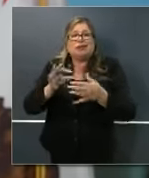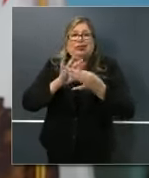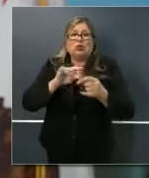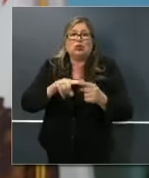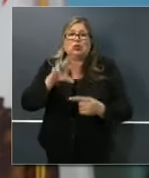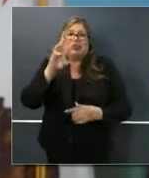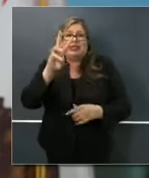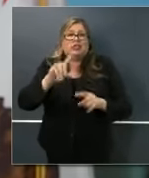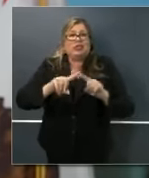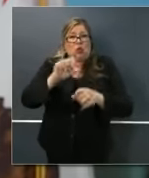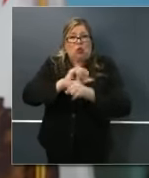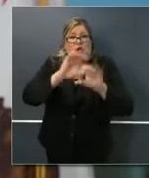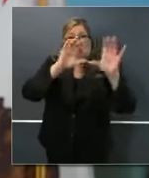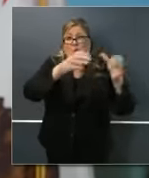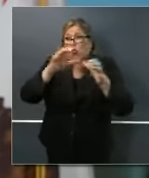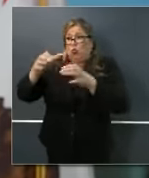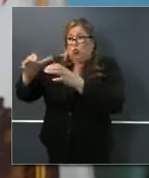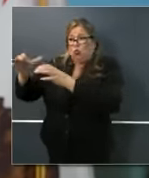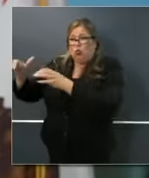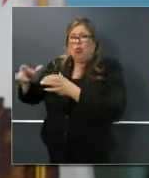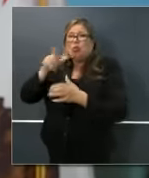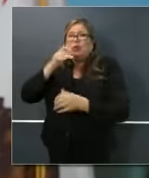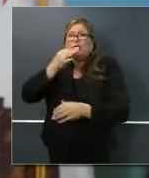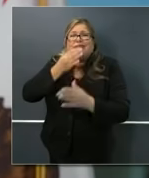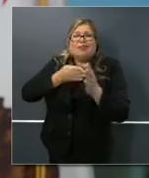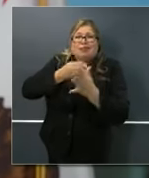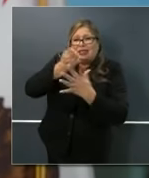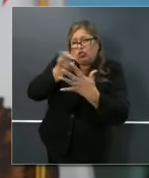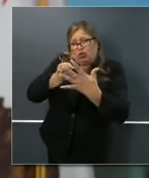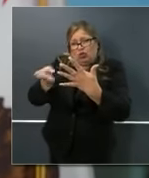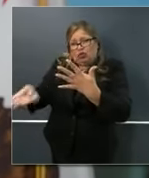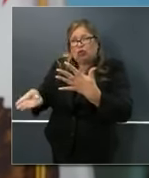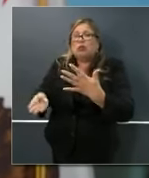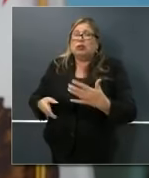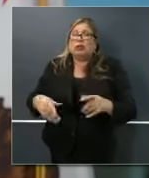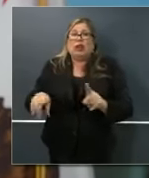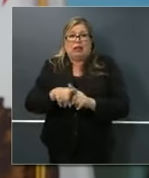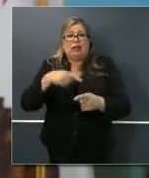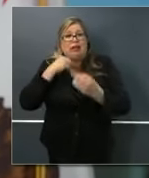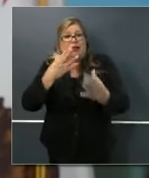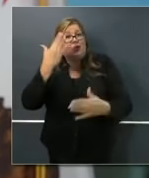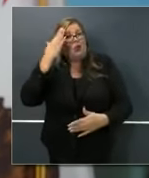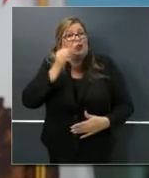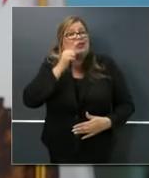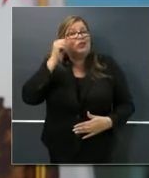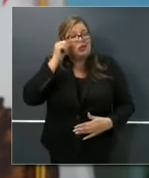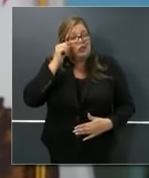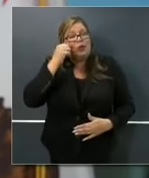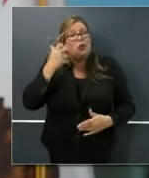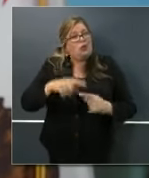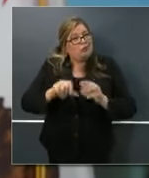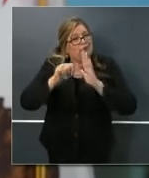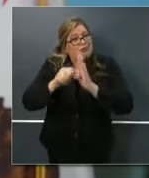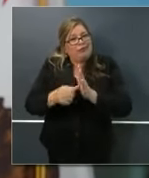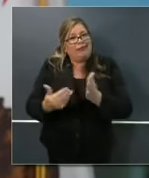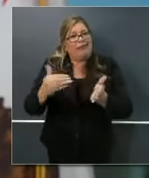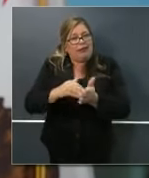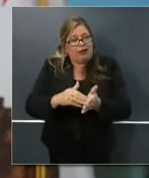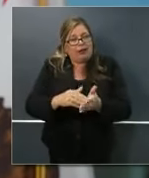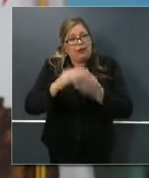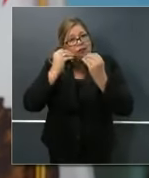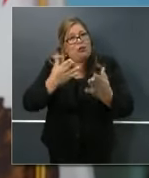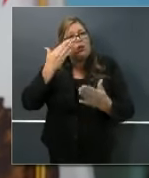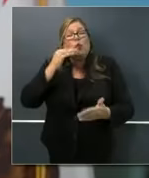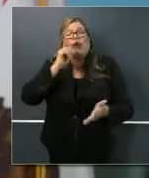six work groups that we have convened. And as I committed to you yesterday, I'll reinforce it again today on a weekly